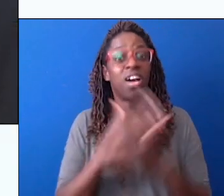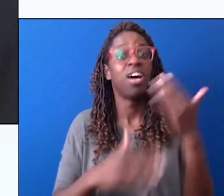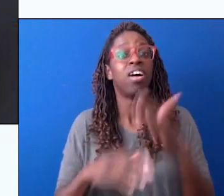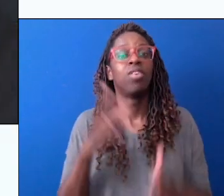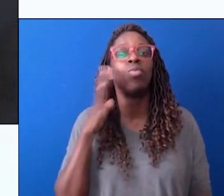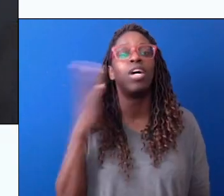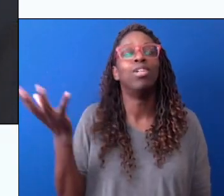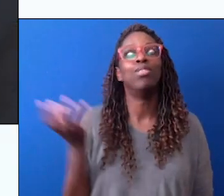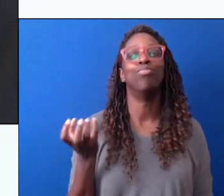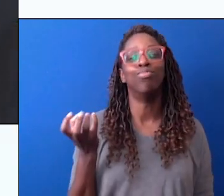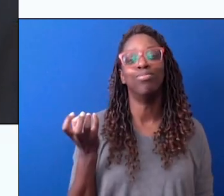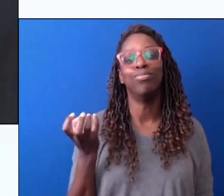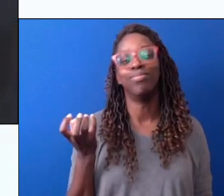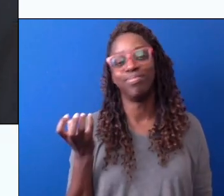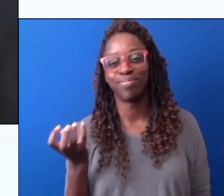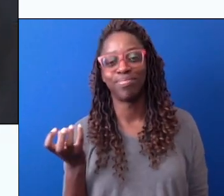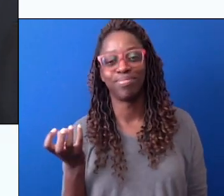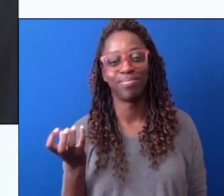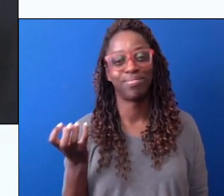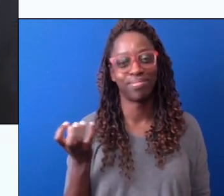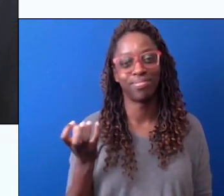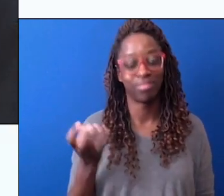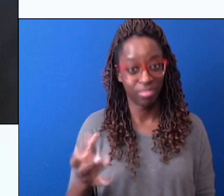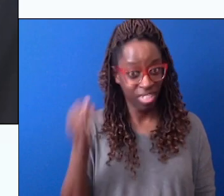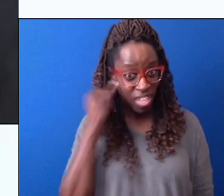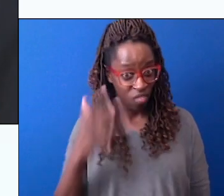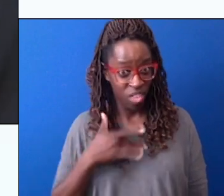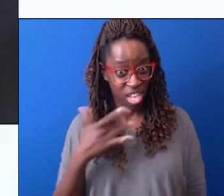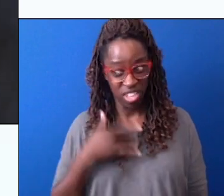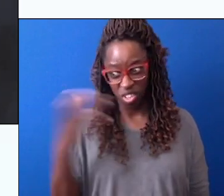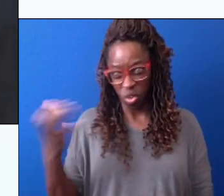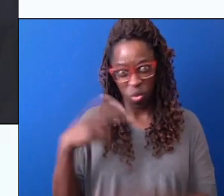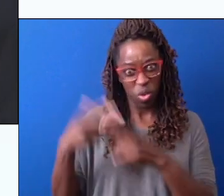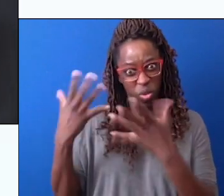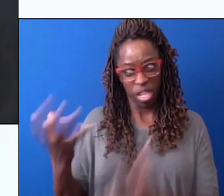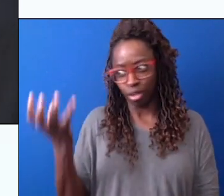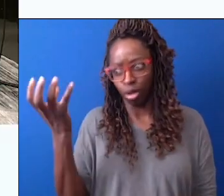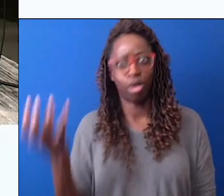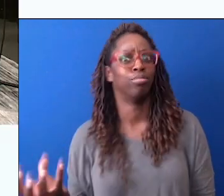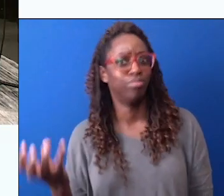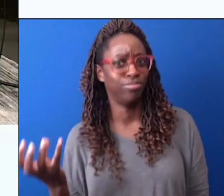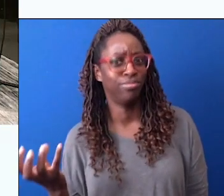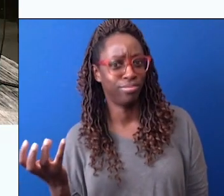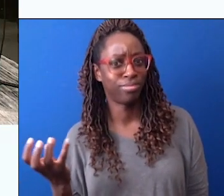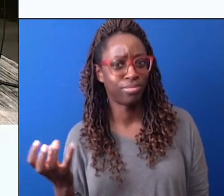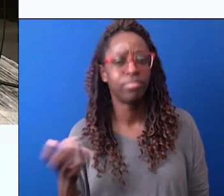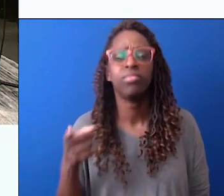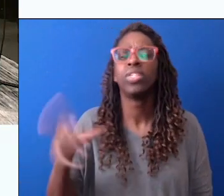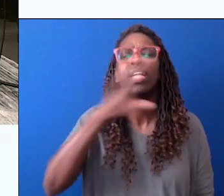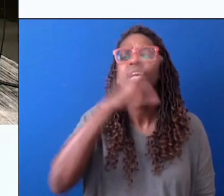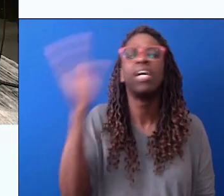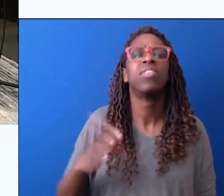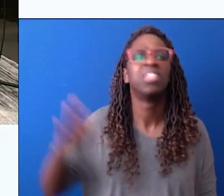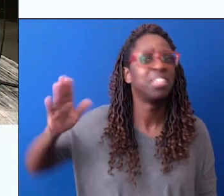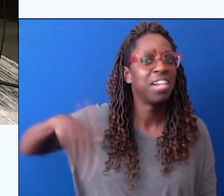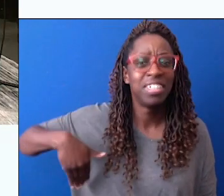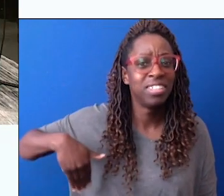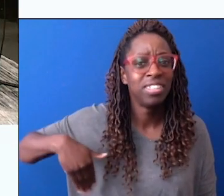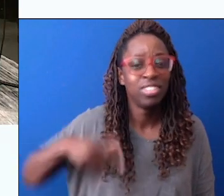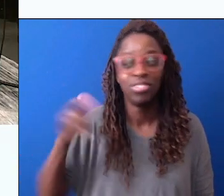stone, Marinerosol, hold it in your hand, Marinerosol. If you feel the weight,